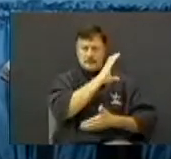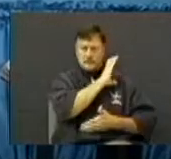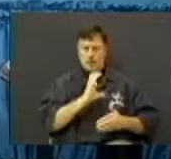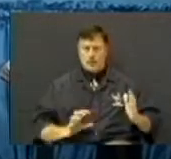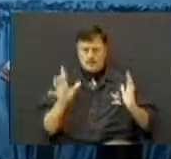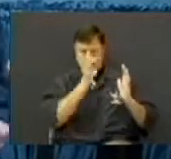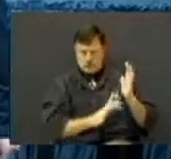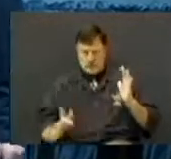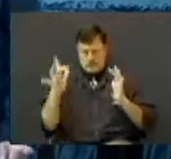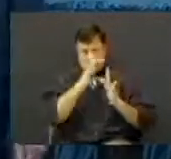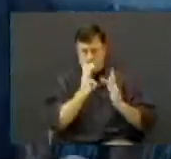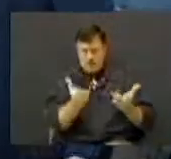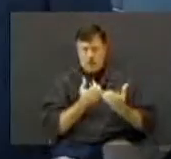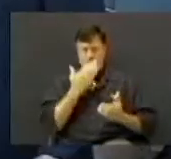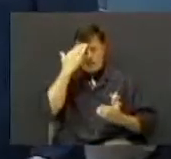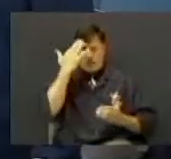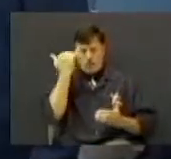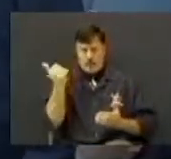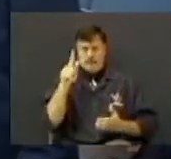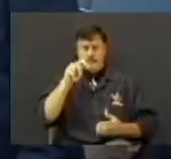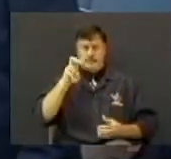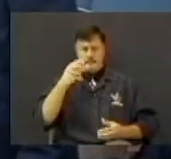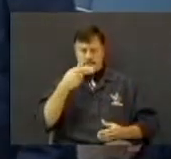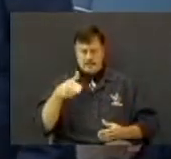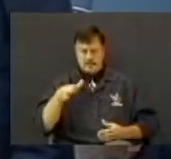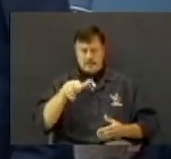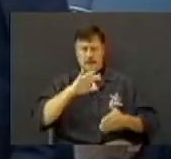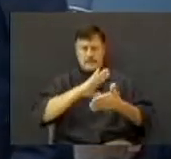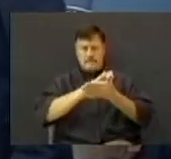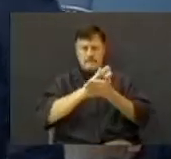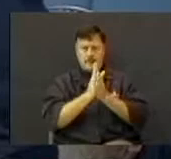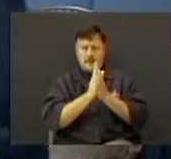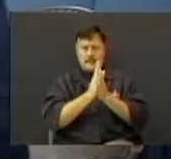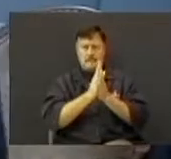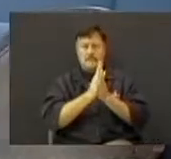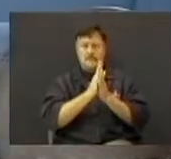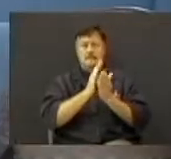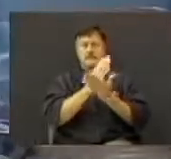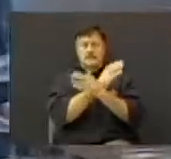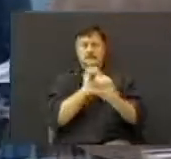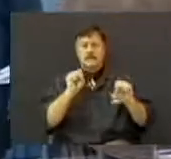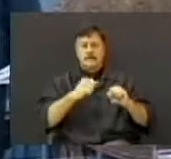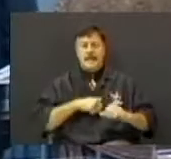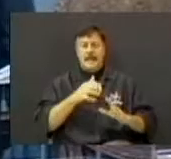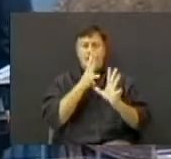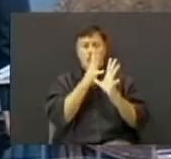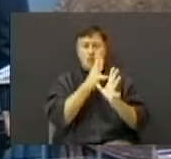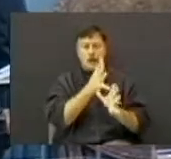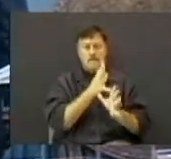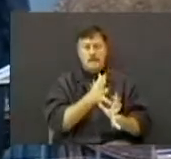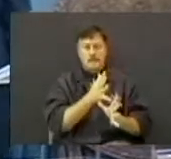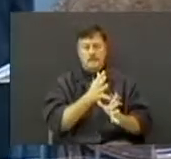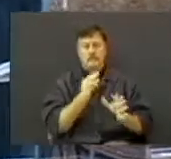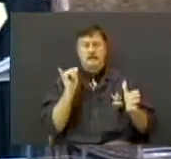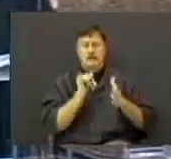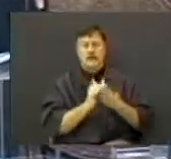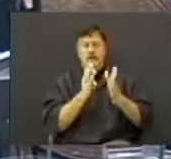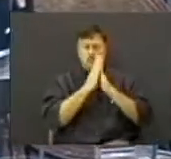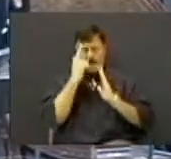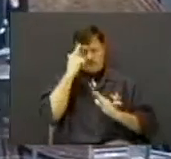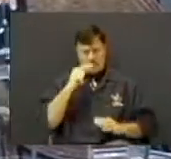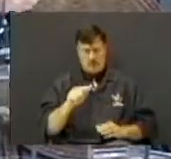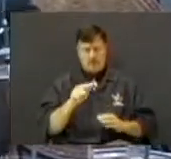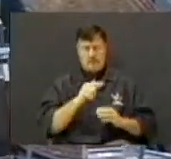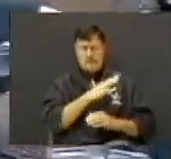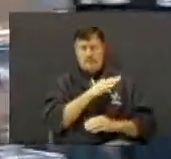Jesus. You want to know why Timothy got saved? Timothy had a grandma that prayed for him.